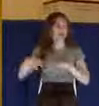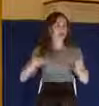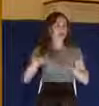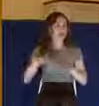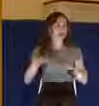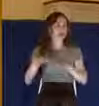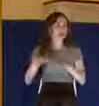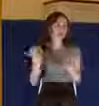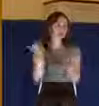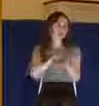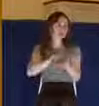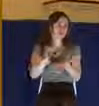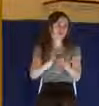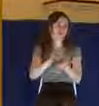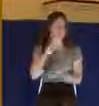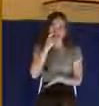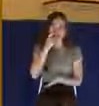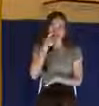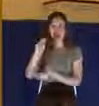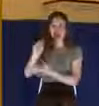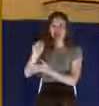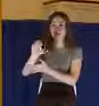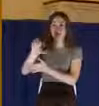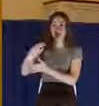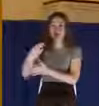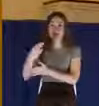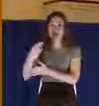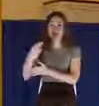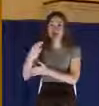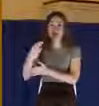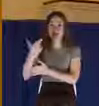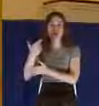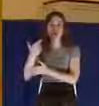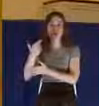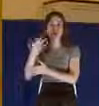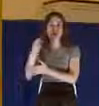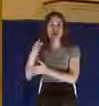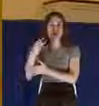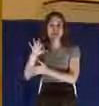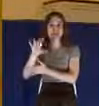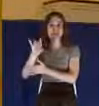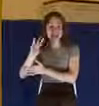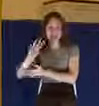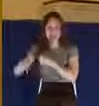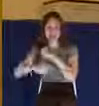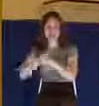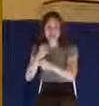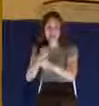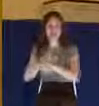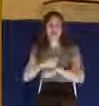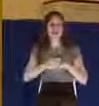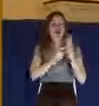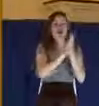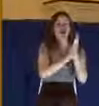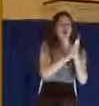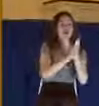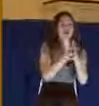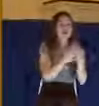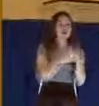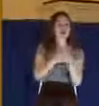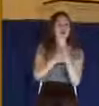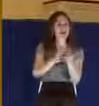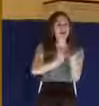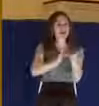excuse me, March 21st, 18, excuse me, 1986, in the Journal of the American Medical Association,